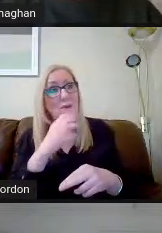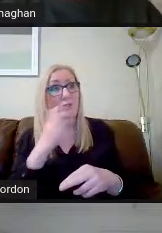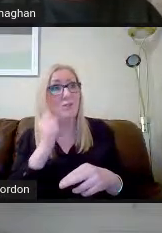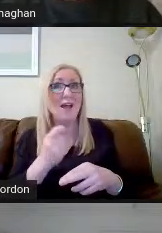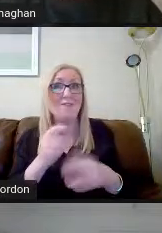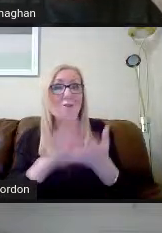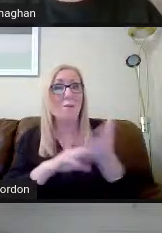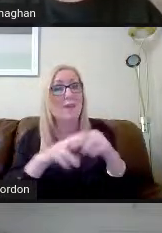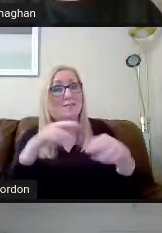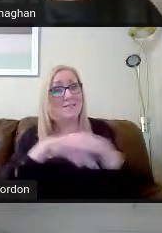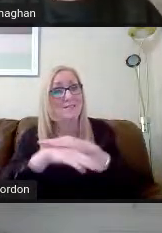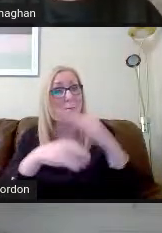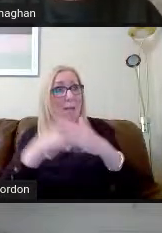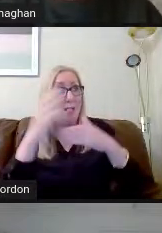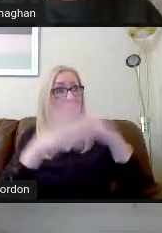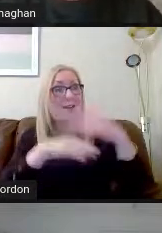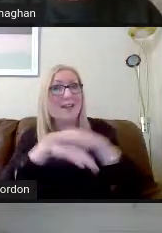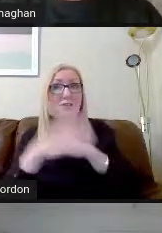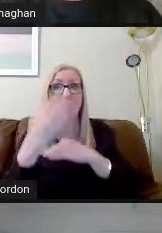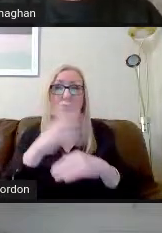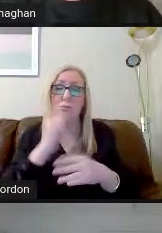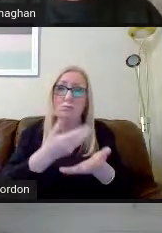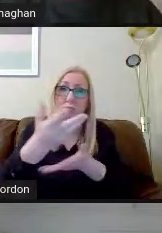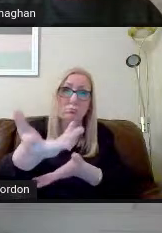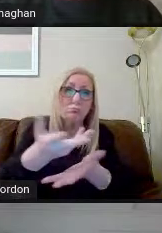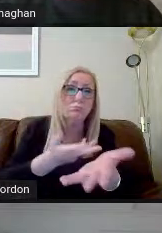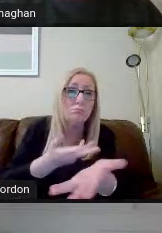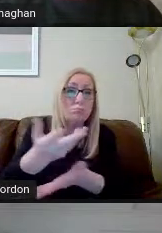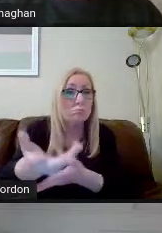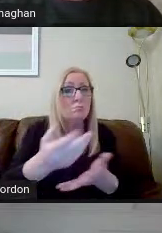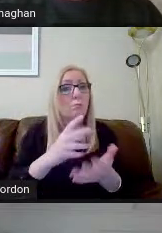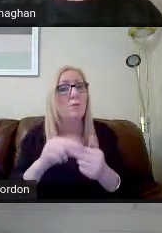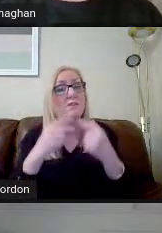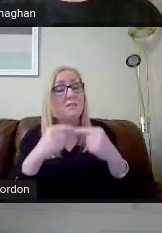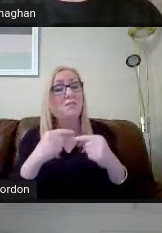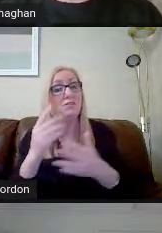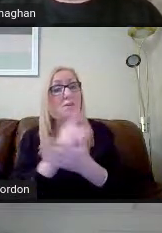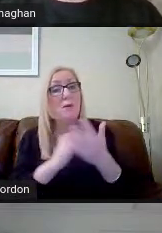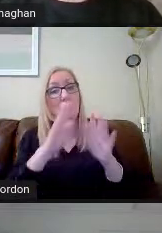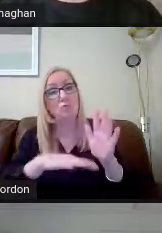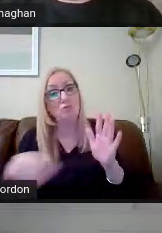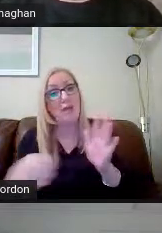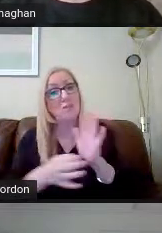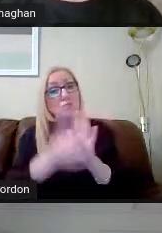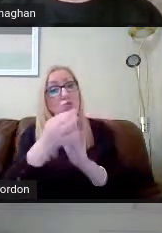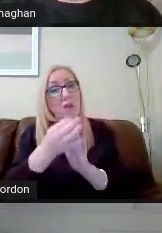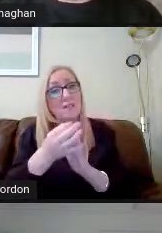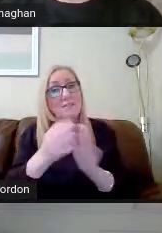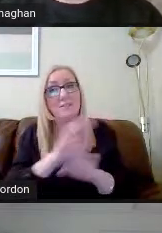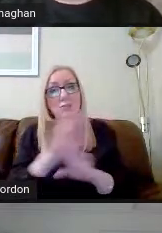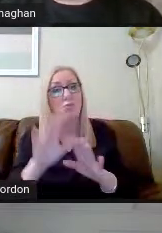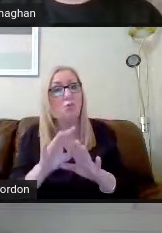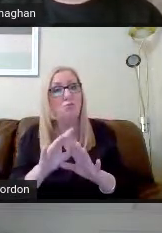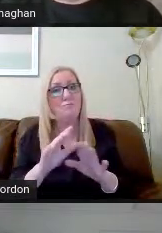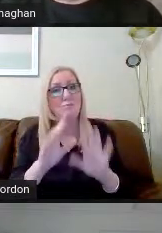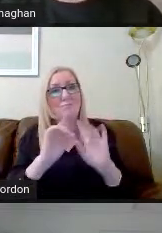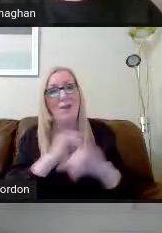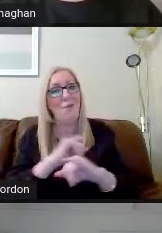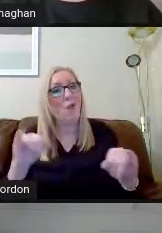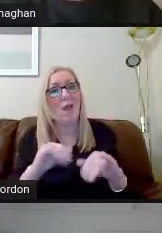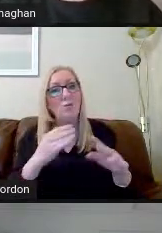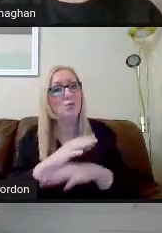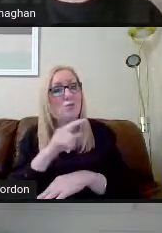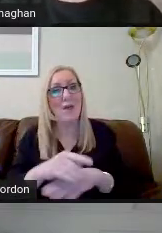and you'd be able to talk to the teachers about your child's progress. Unfortunately, that's not going to be the case either. We're not allowed to do that at present.